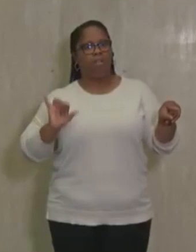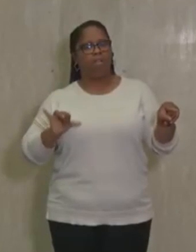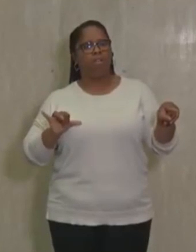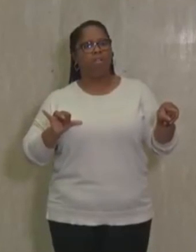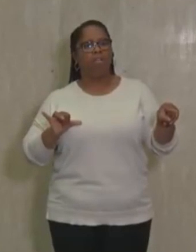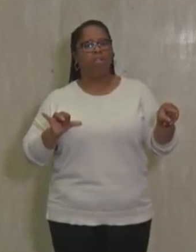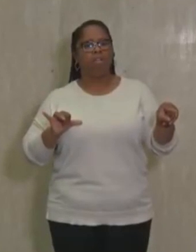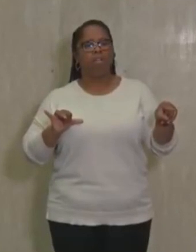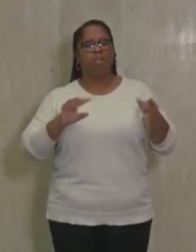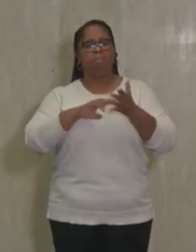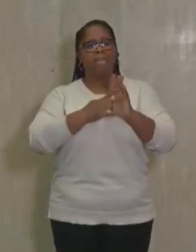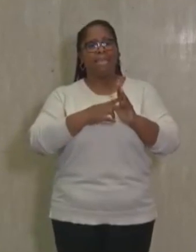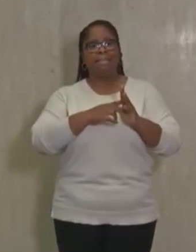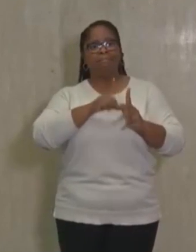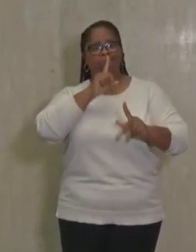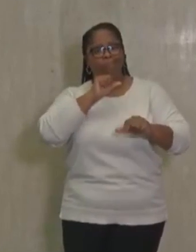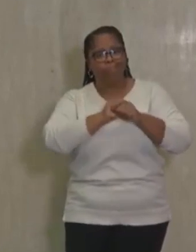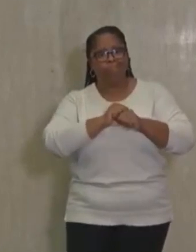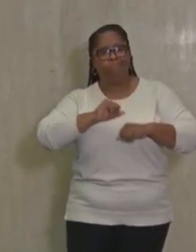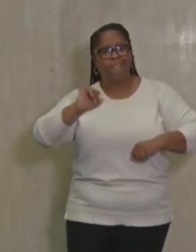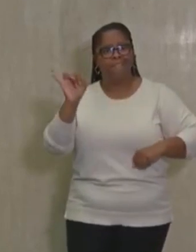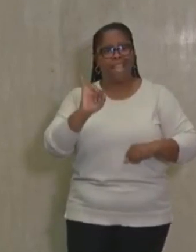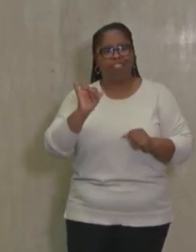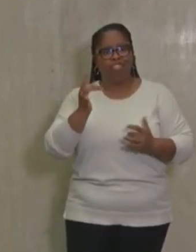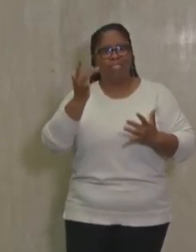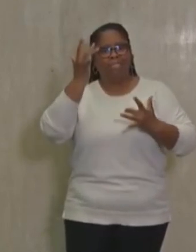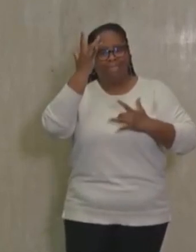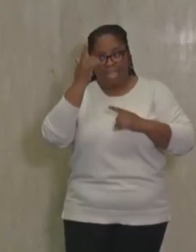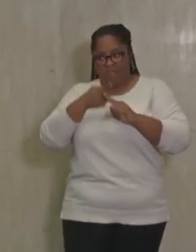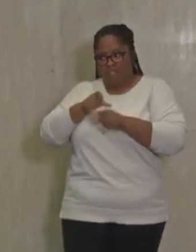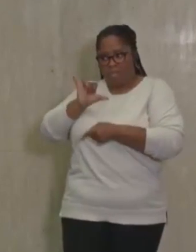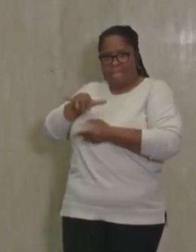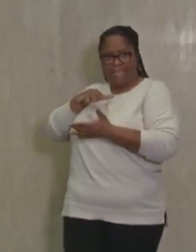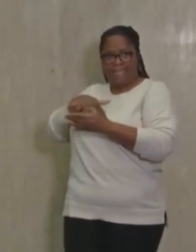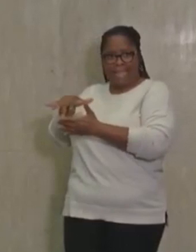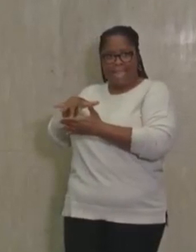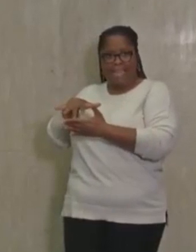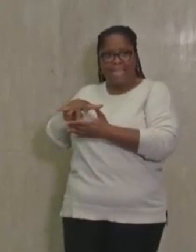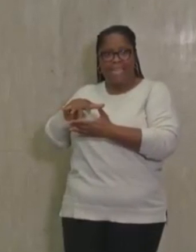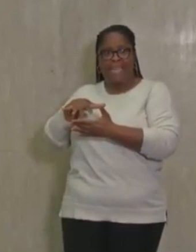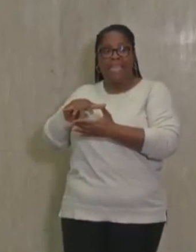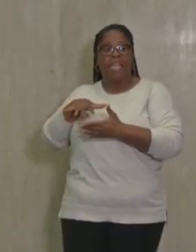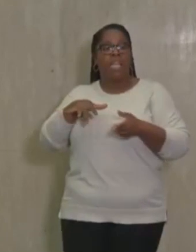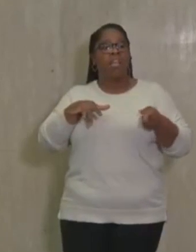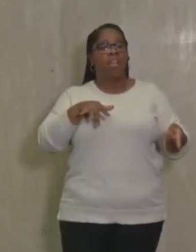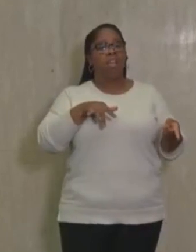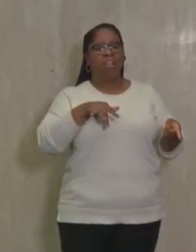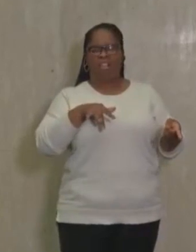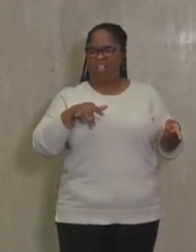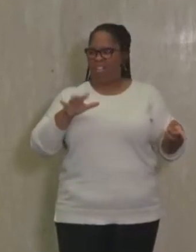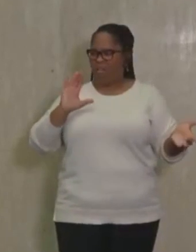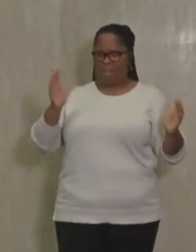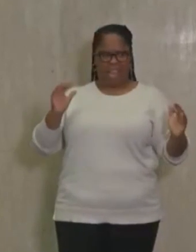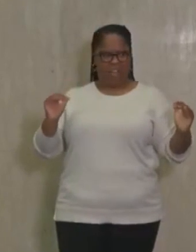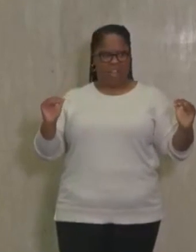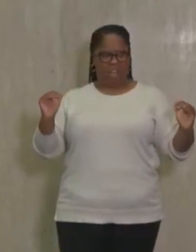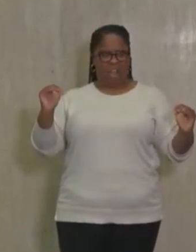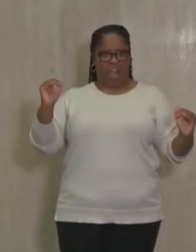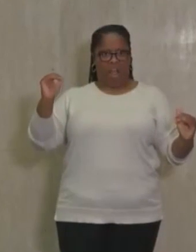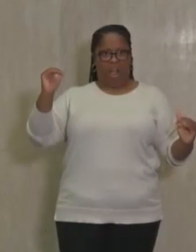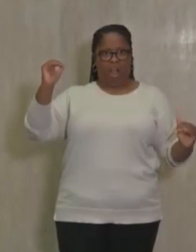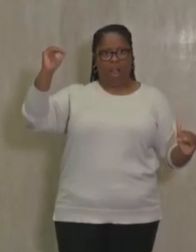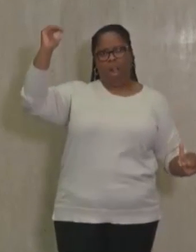of true infections based on the study is 40 times larger than the number of confirmed